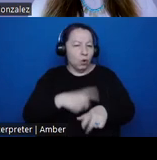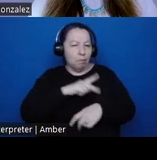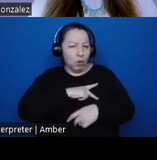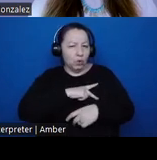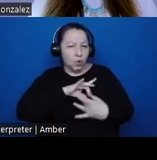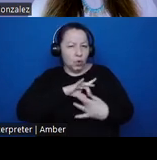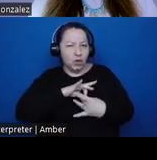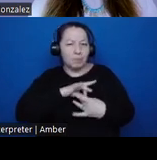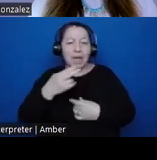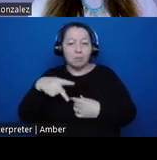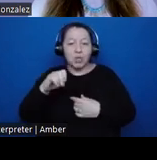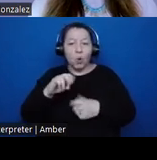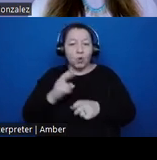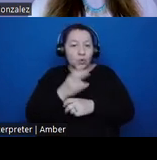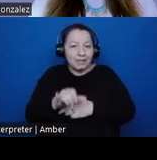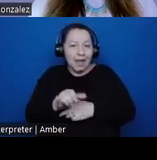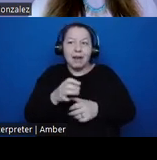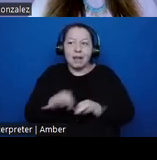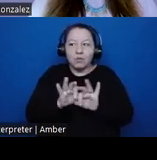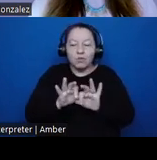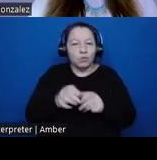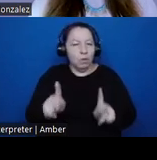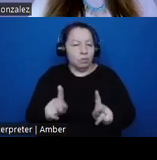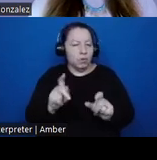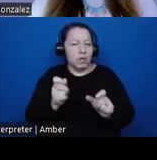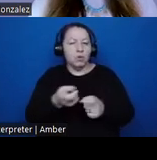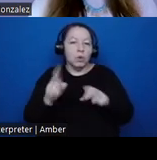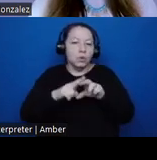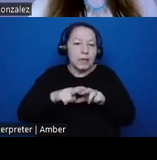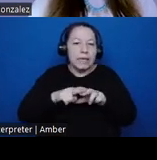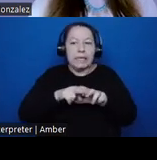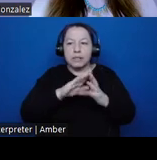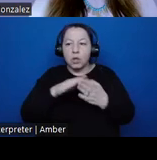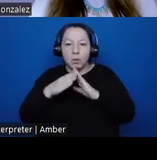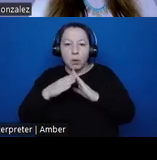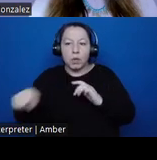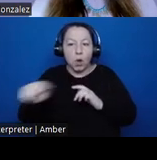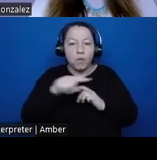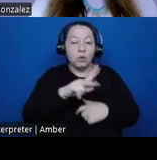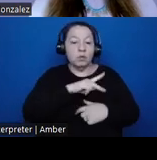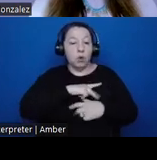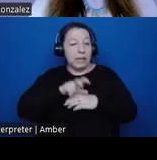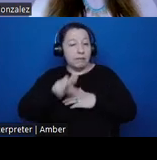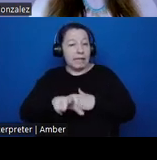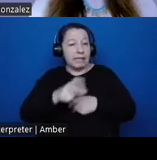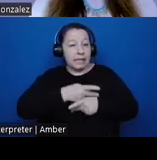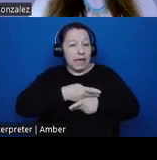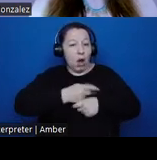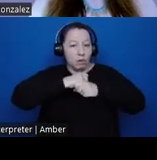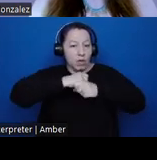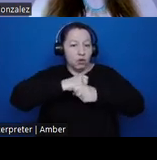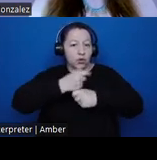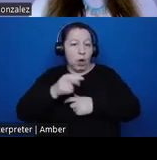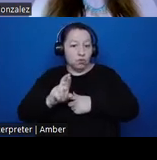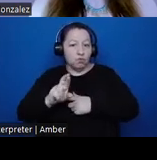as a crucial opportunity for expanding the community of those personally invested in the care and protection of grand run heritage.